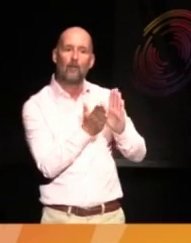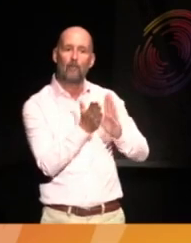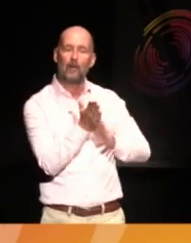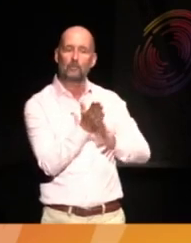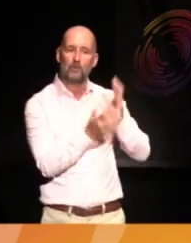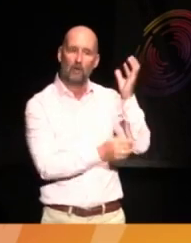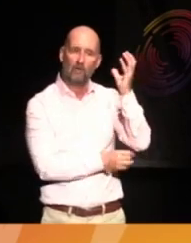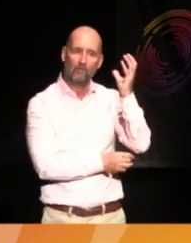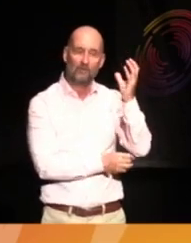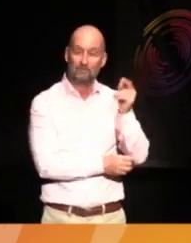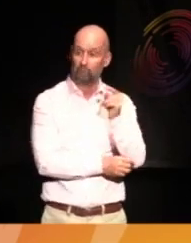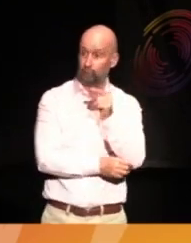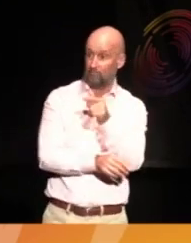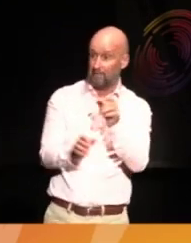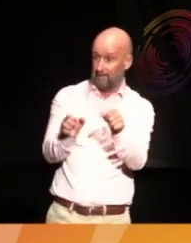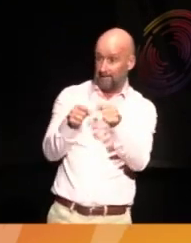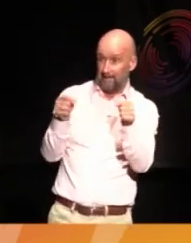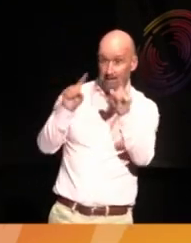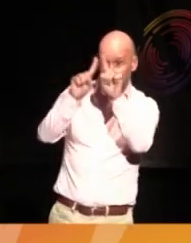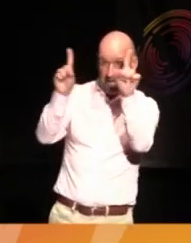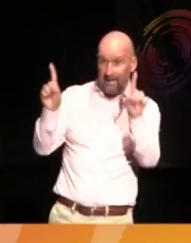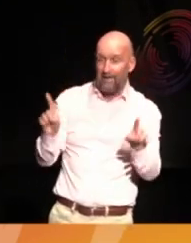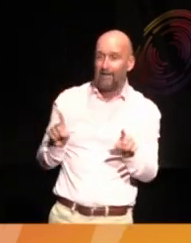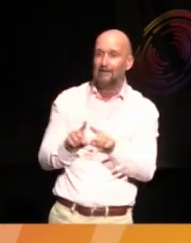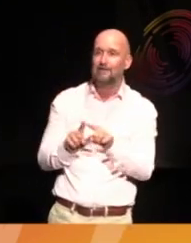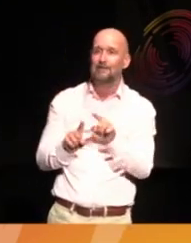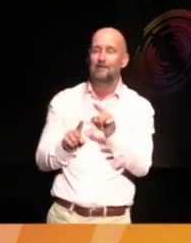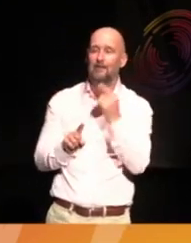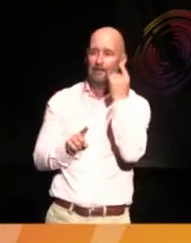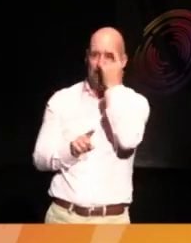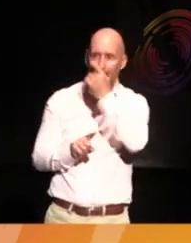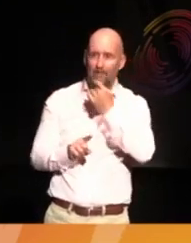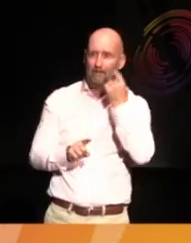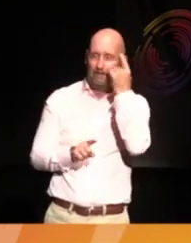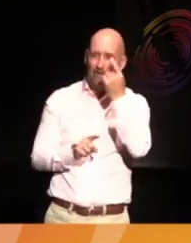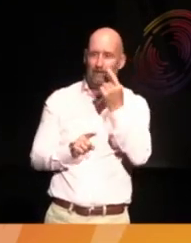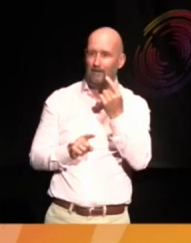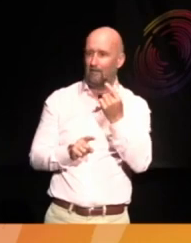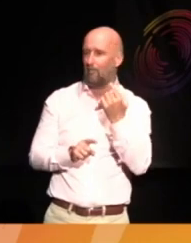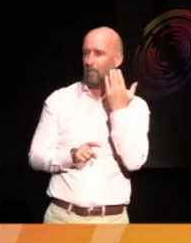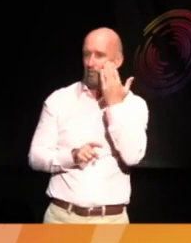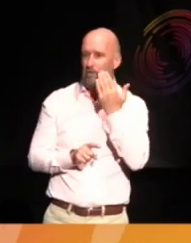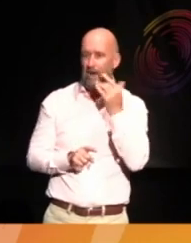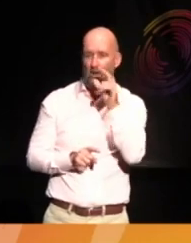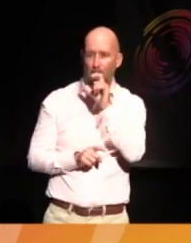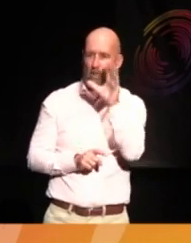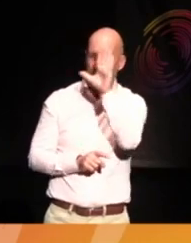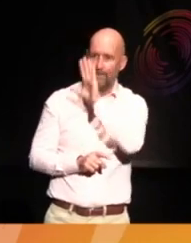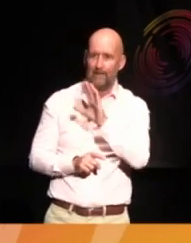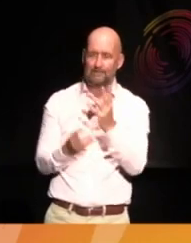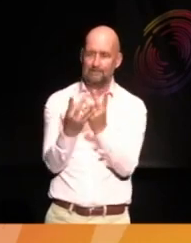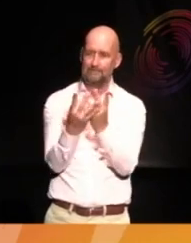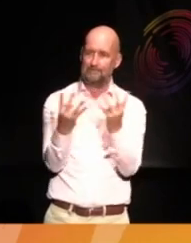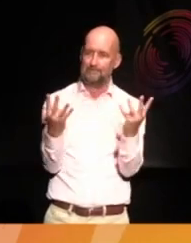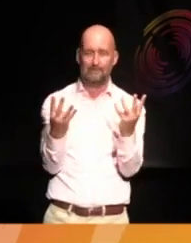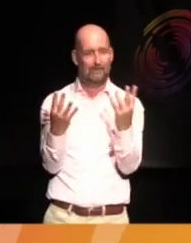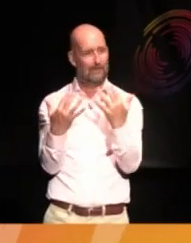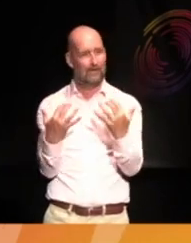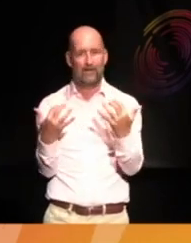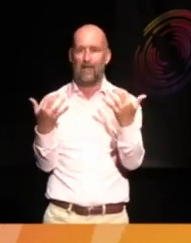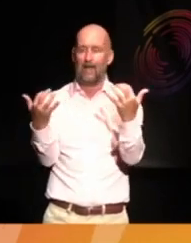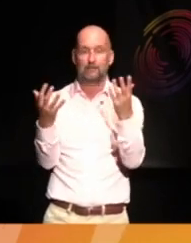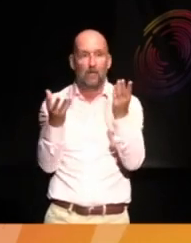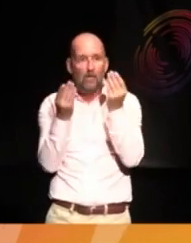In this case, a row of brown-faced girls seated neatly at the front of a class. They are listening